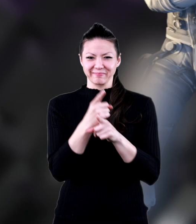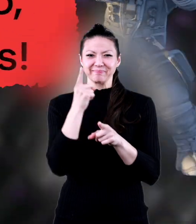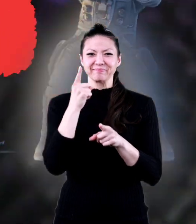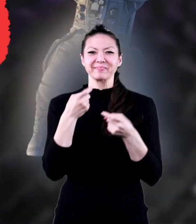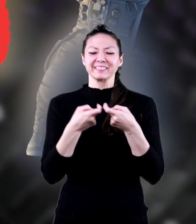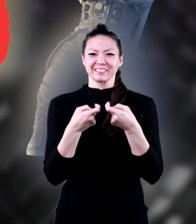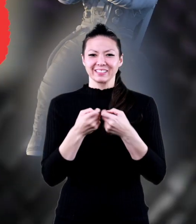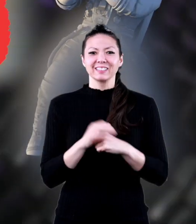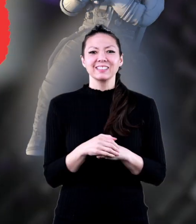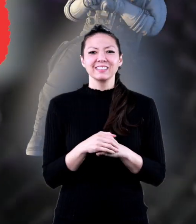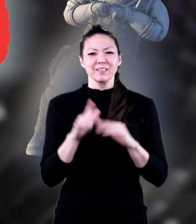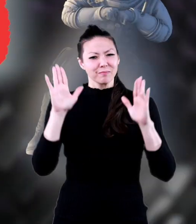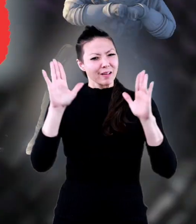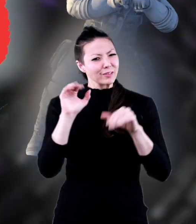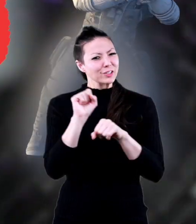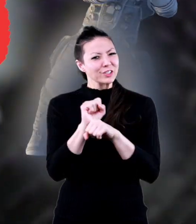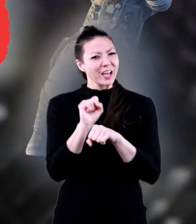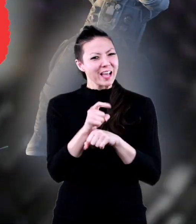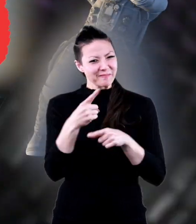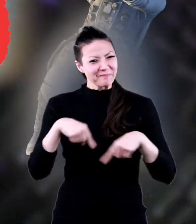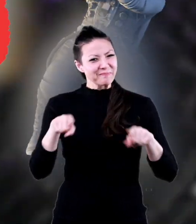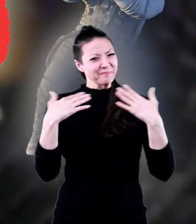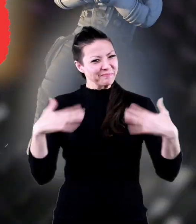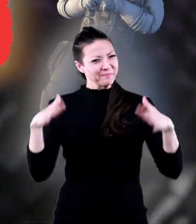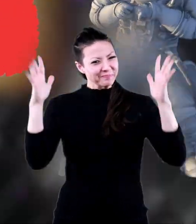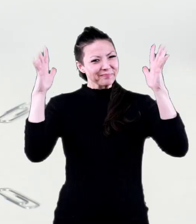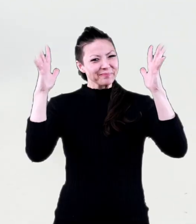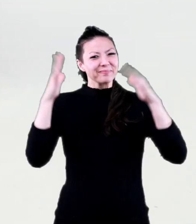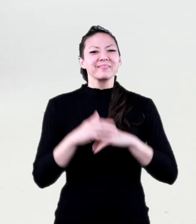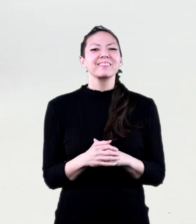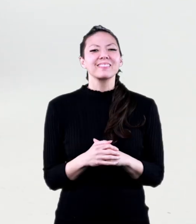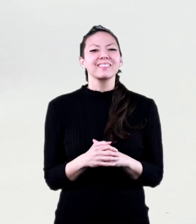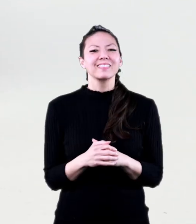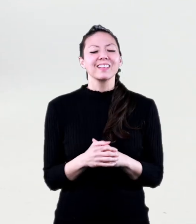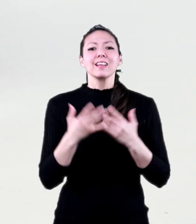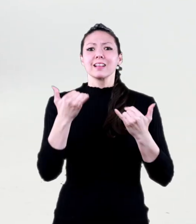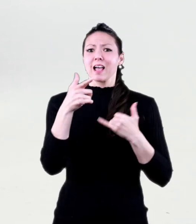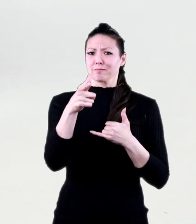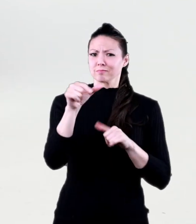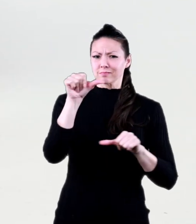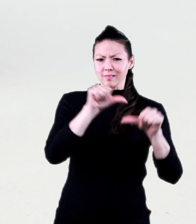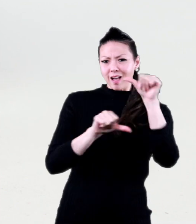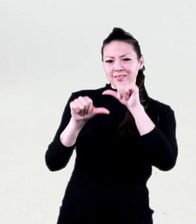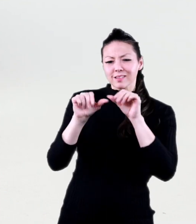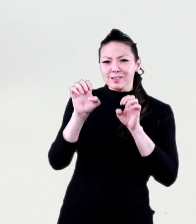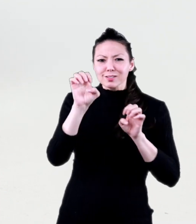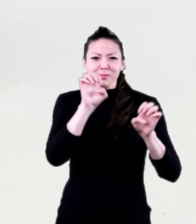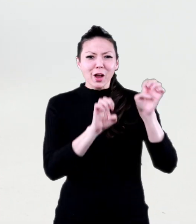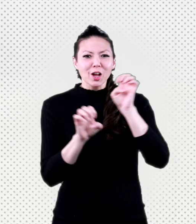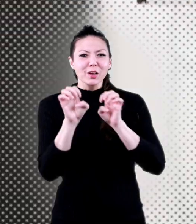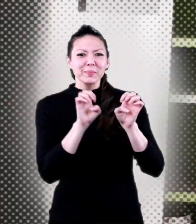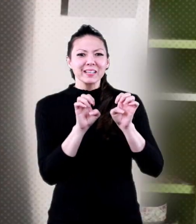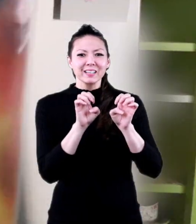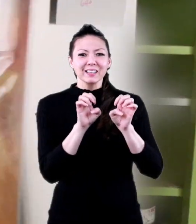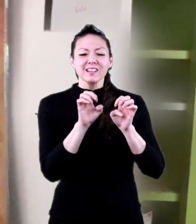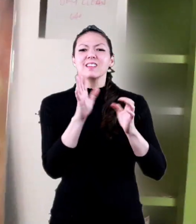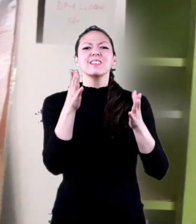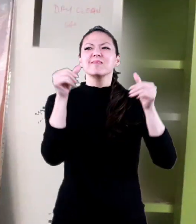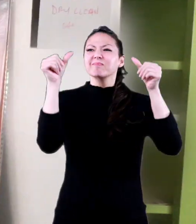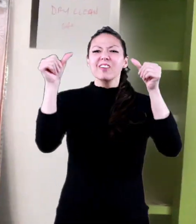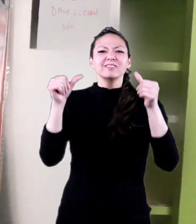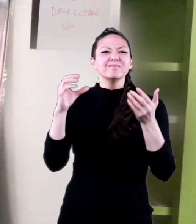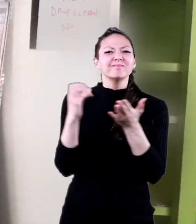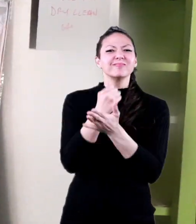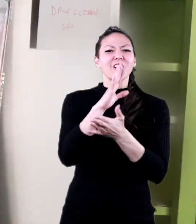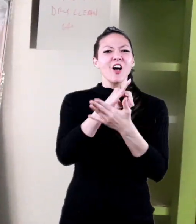Electromagnet. Magnificent job, magnet mavens! Whether you are doing a science experiment or sticking your